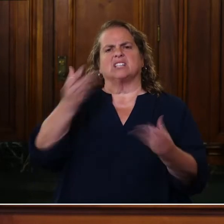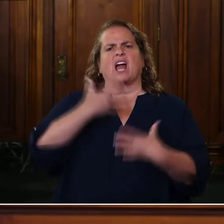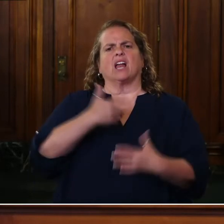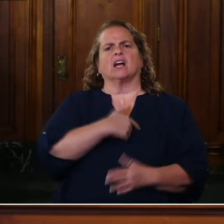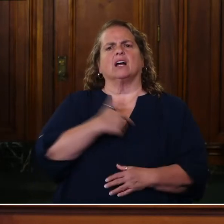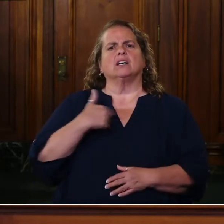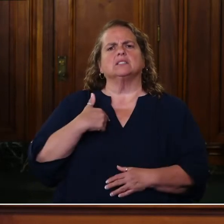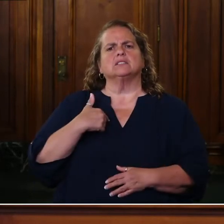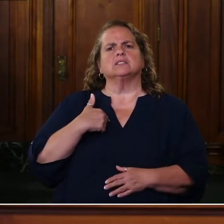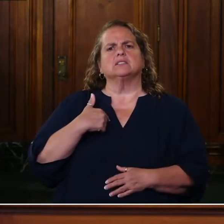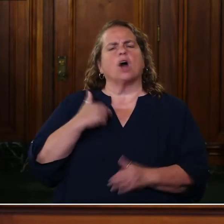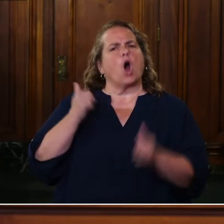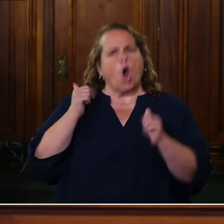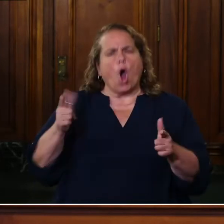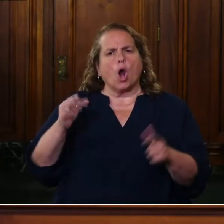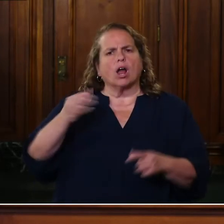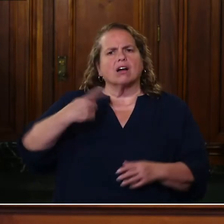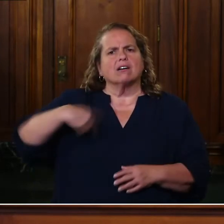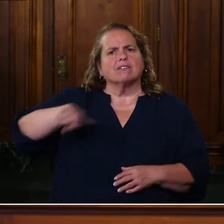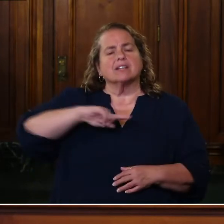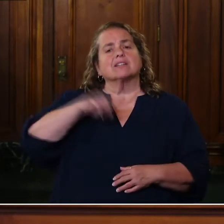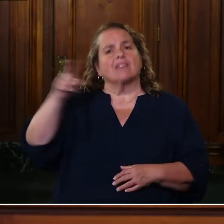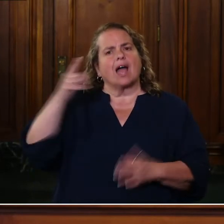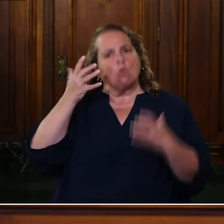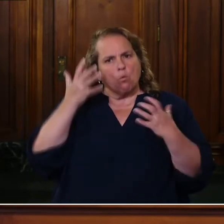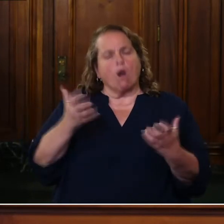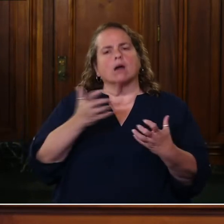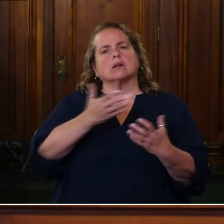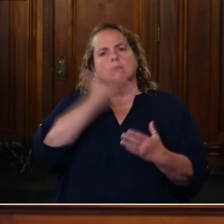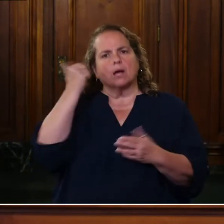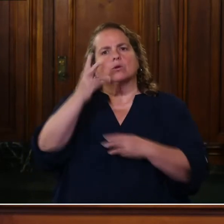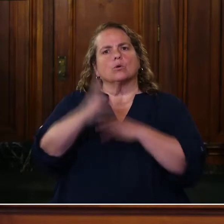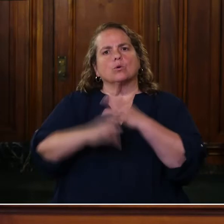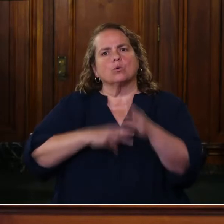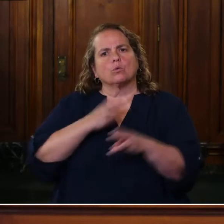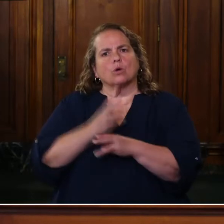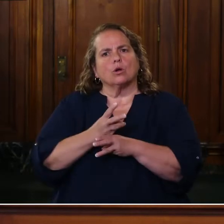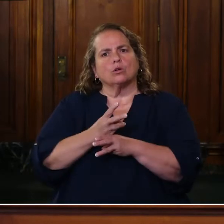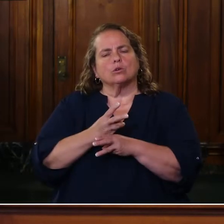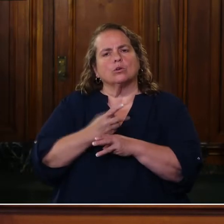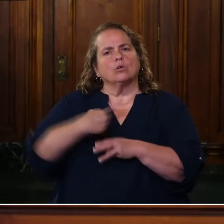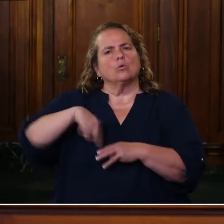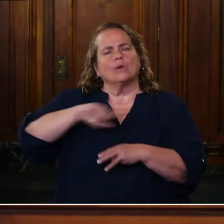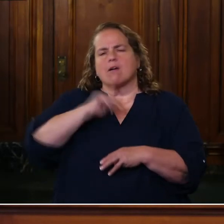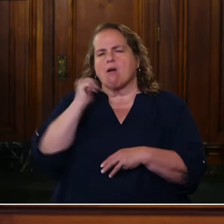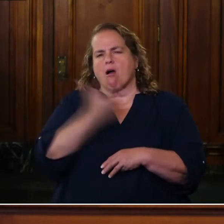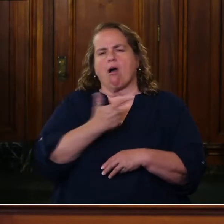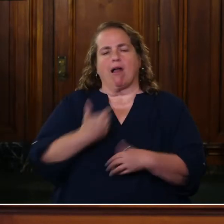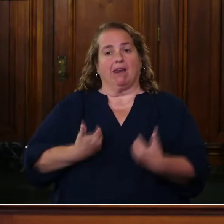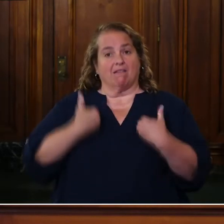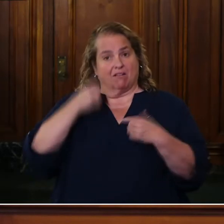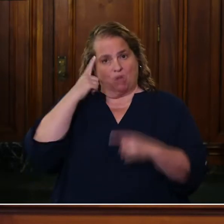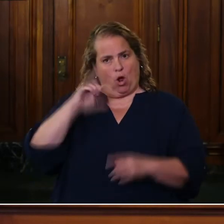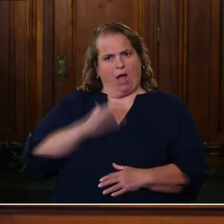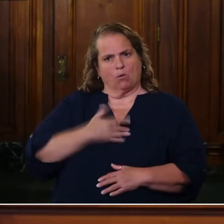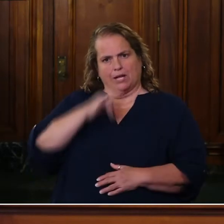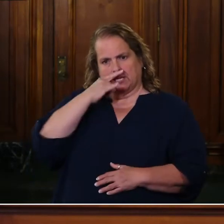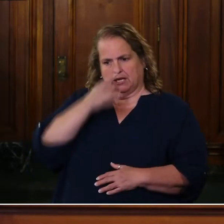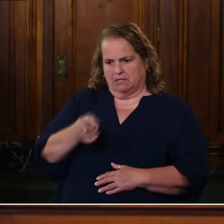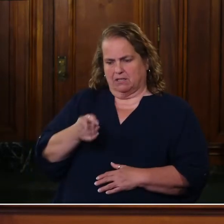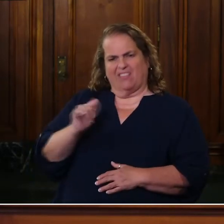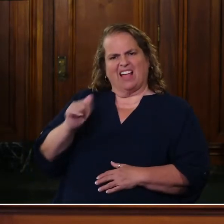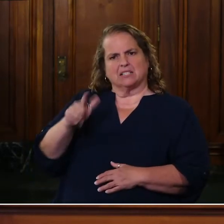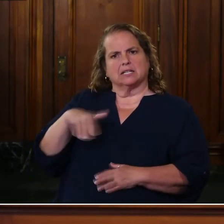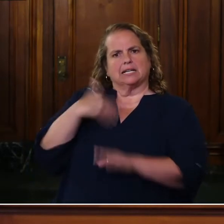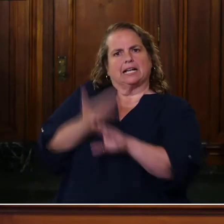all, all of us, that they want a better world. You I think that we all live for our kids. We all live for that next generation.